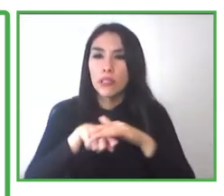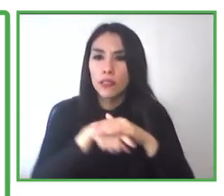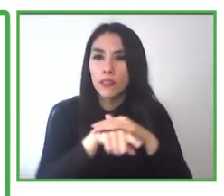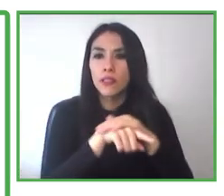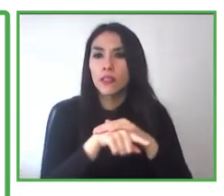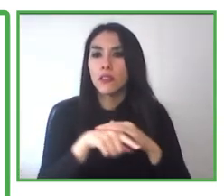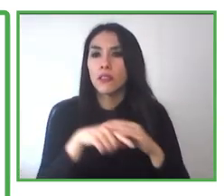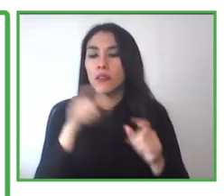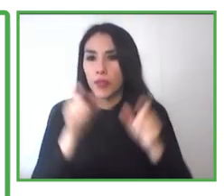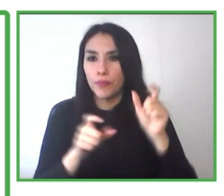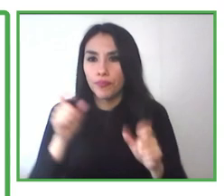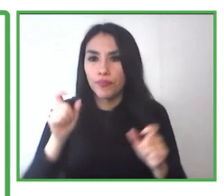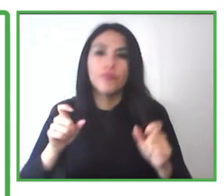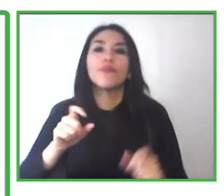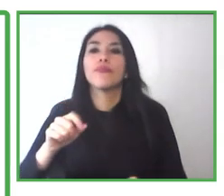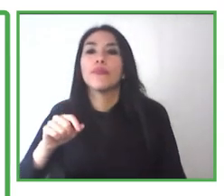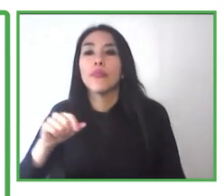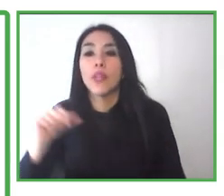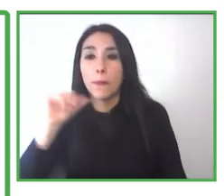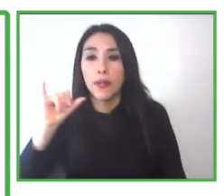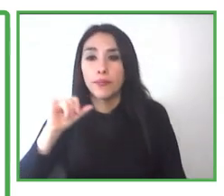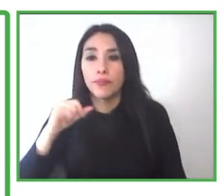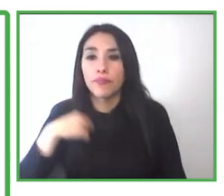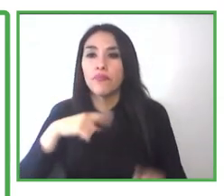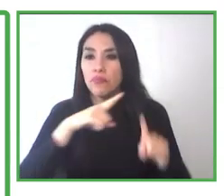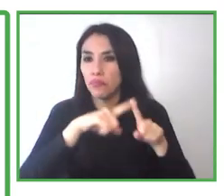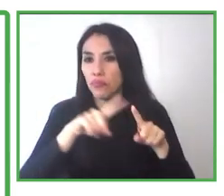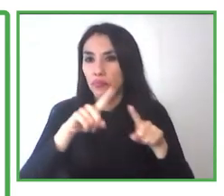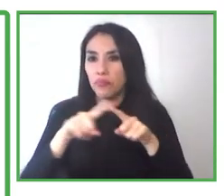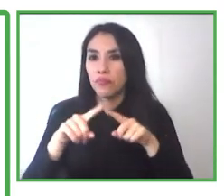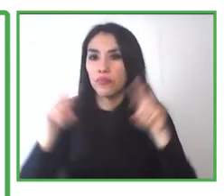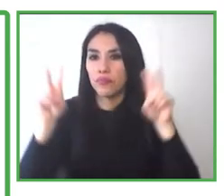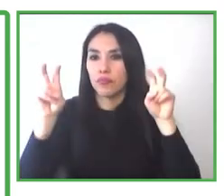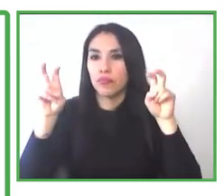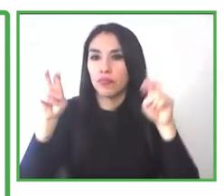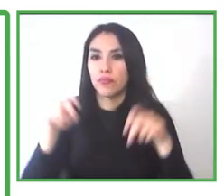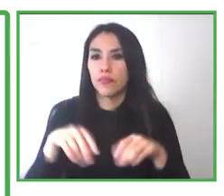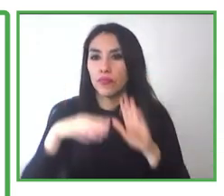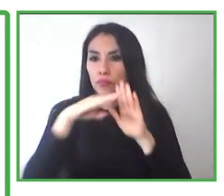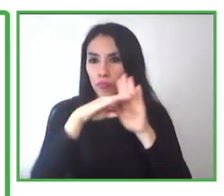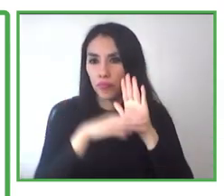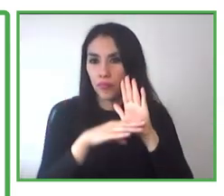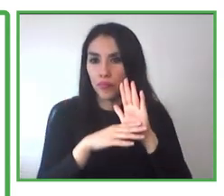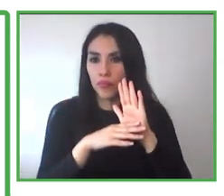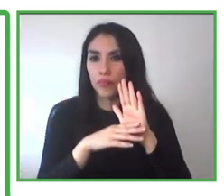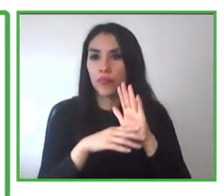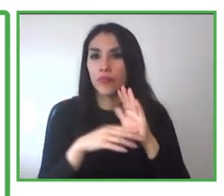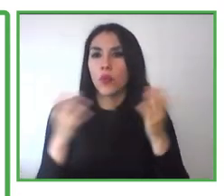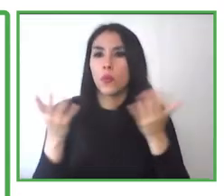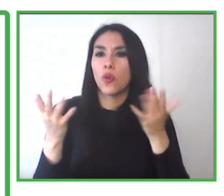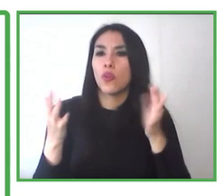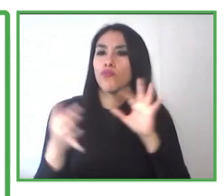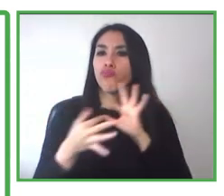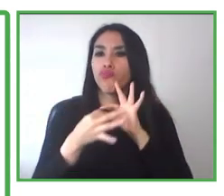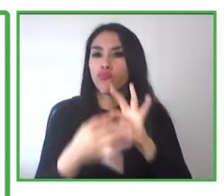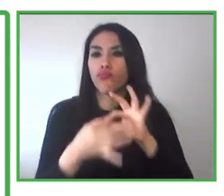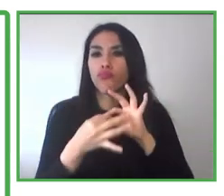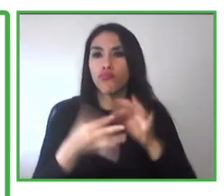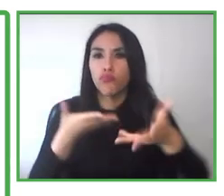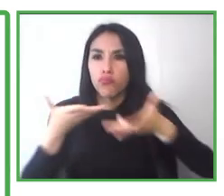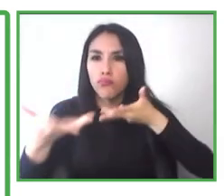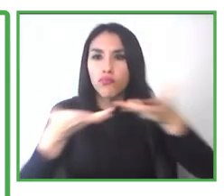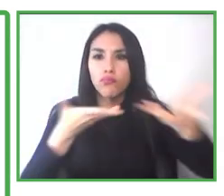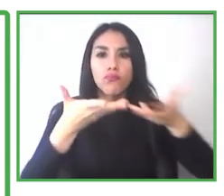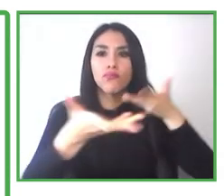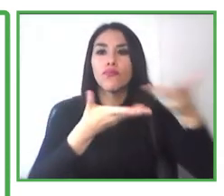And the second element, essential element that we have in the program is what we call the articulation. We believe that it's very important